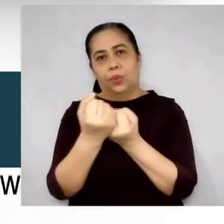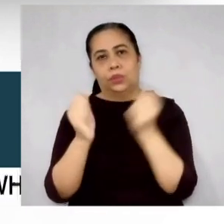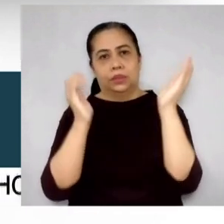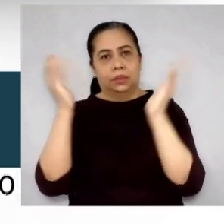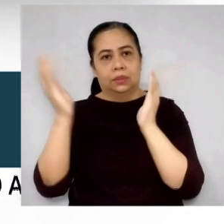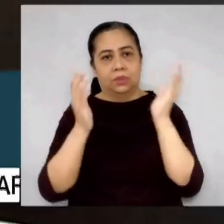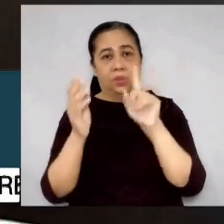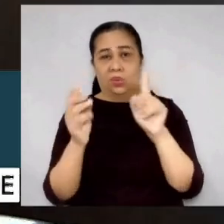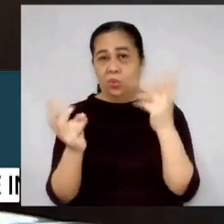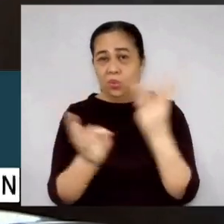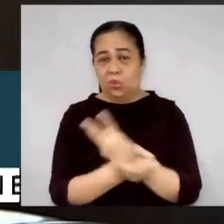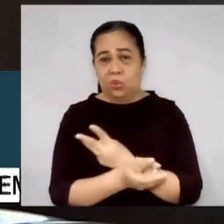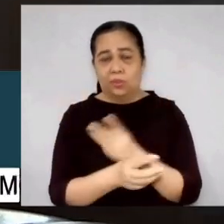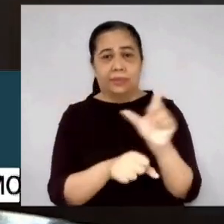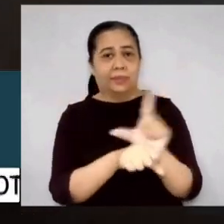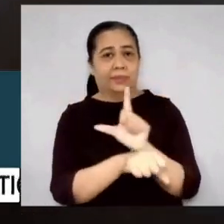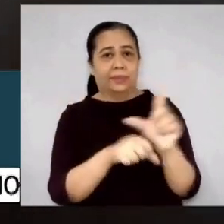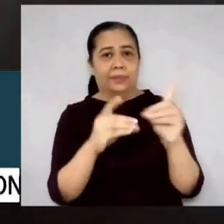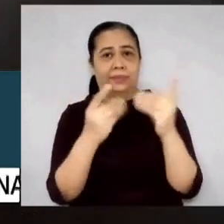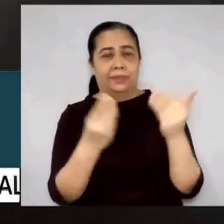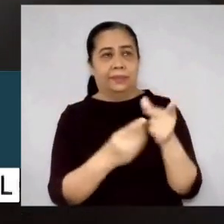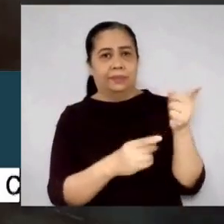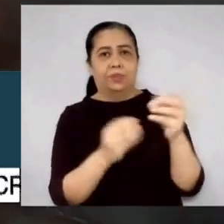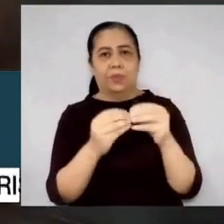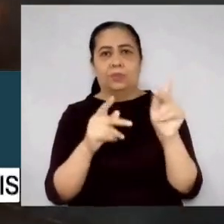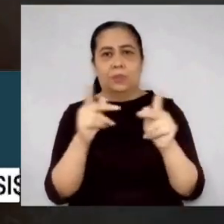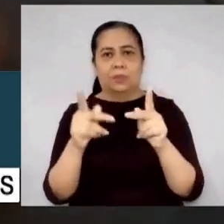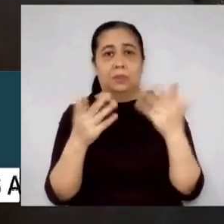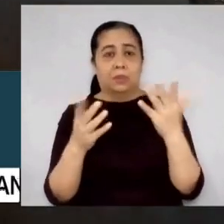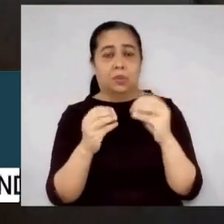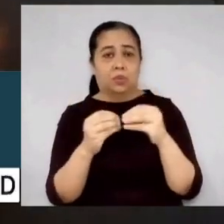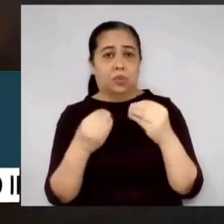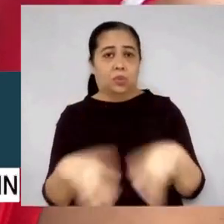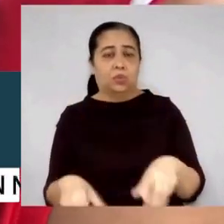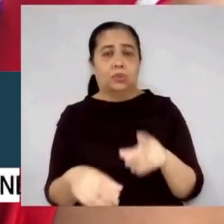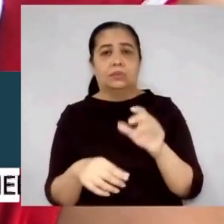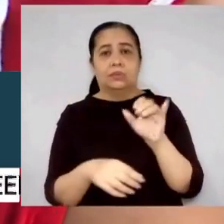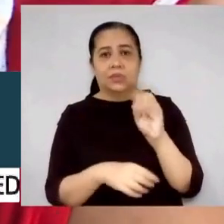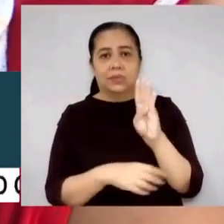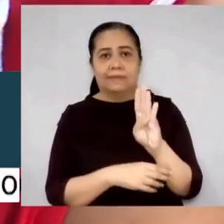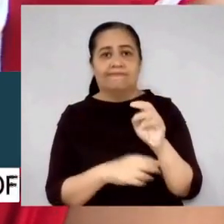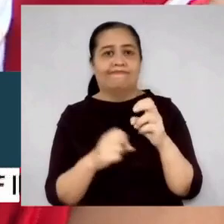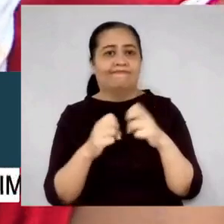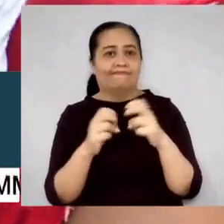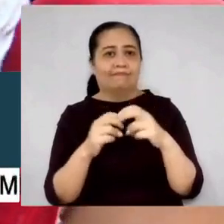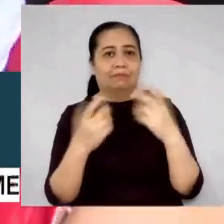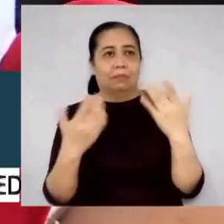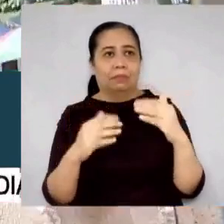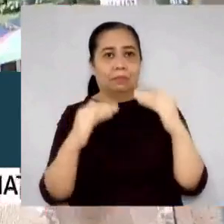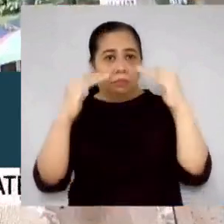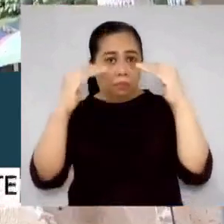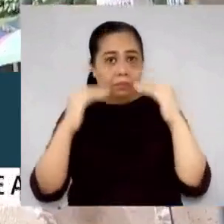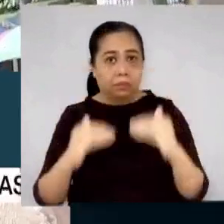worse, the Labor Department says more people could lose their jobs, even with the downgraded restrictions.